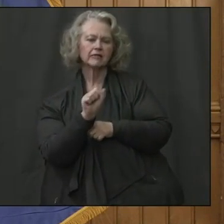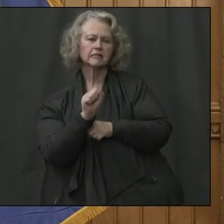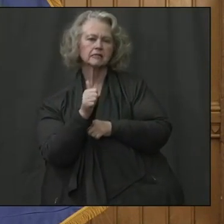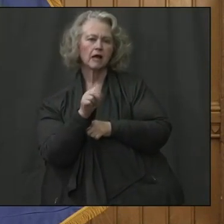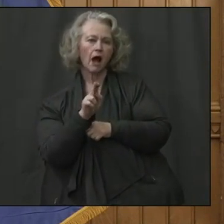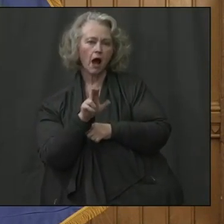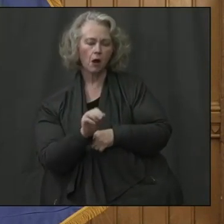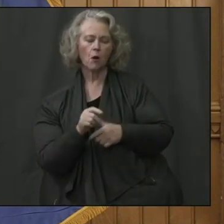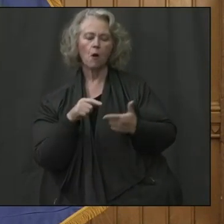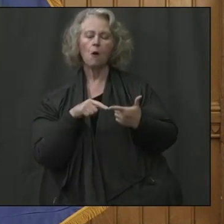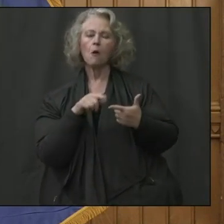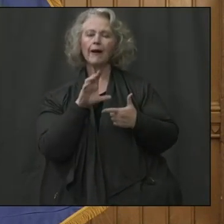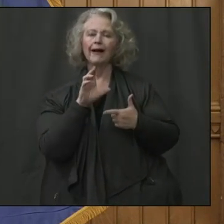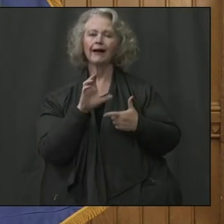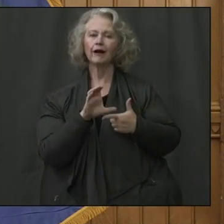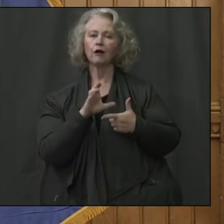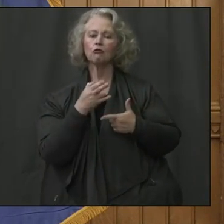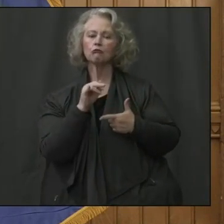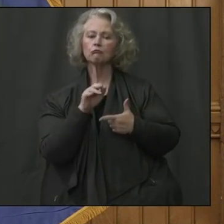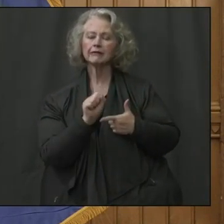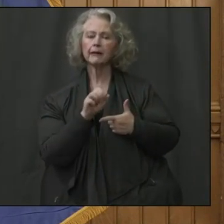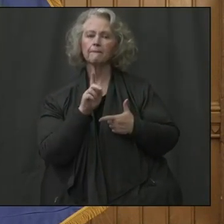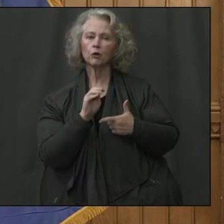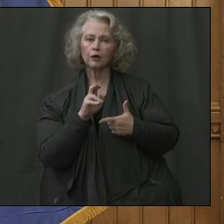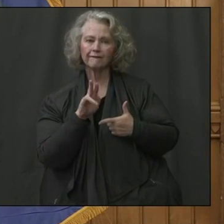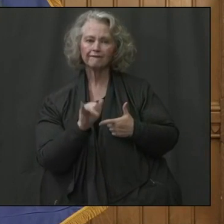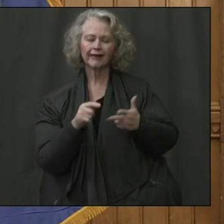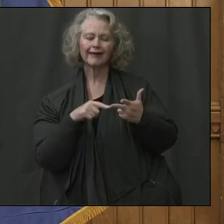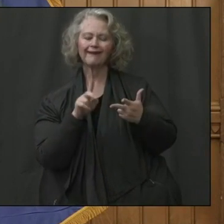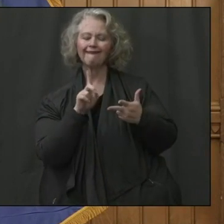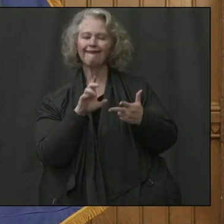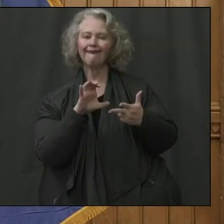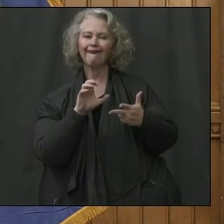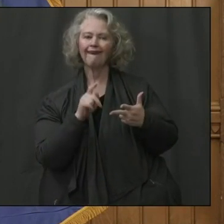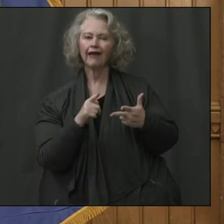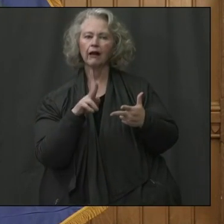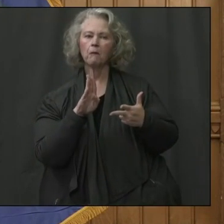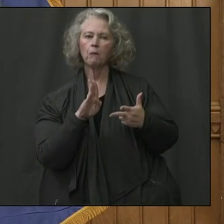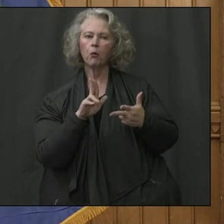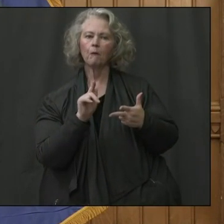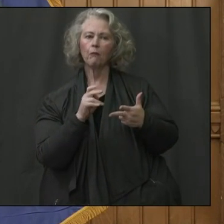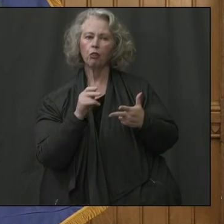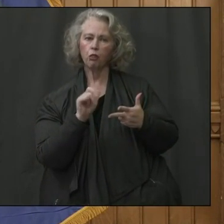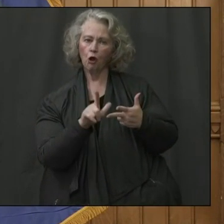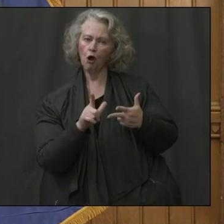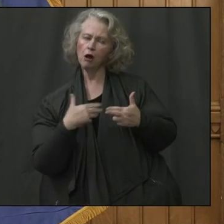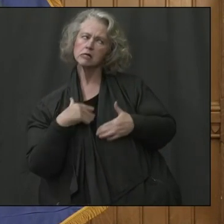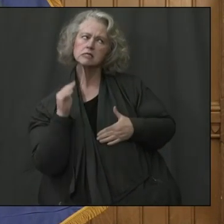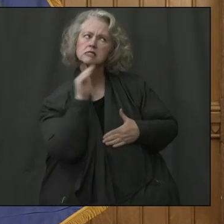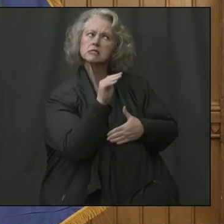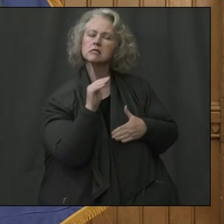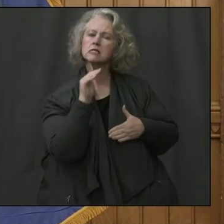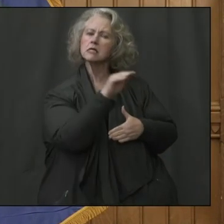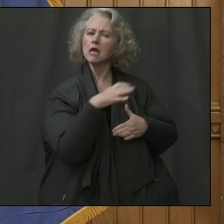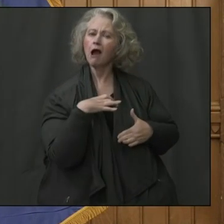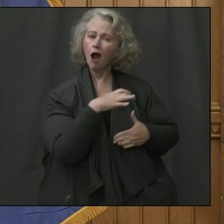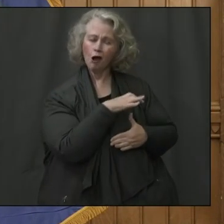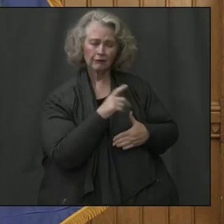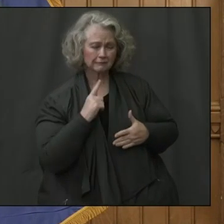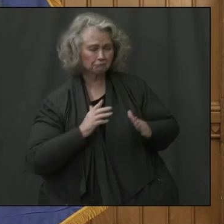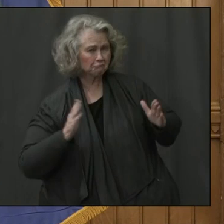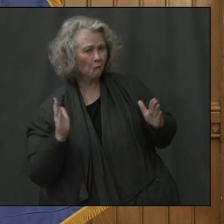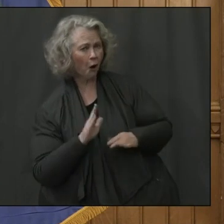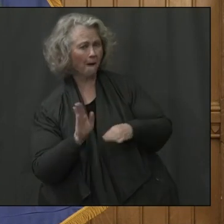Dick Blumenthal, just to remind, um, Congress that, um, when you're a small business, less than 500 employees, and your